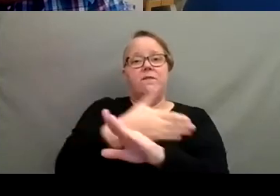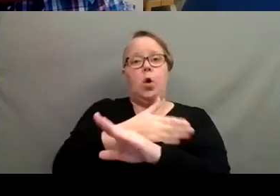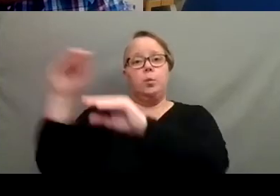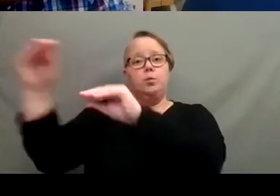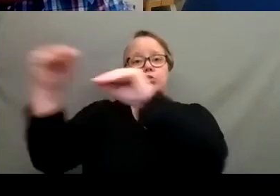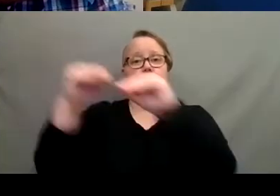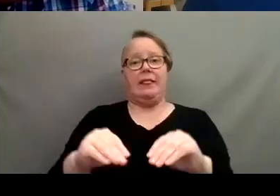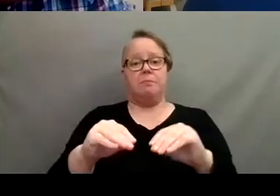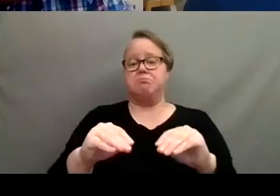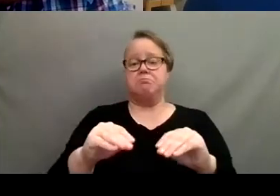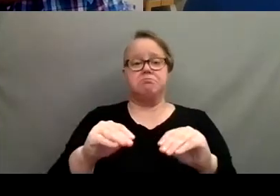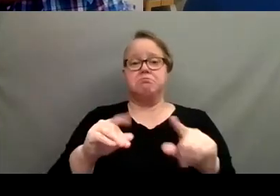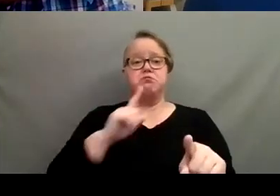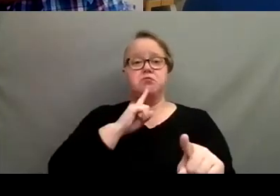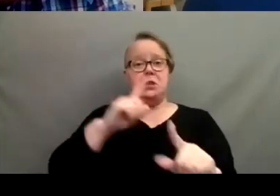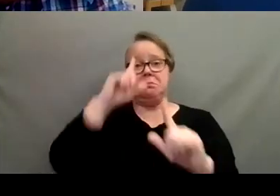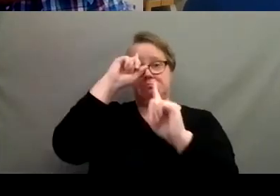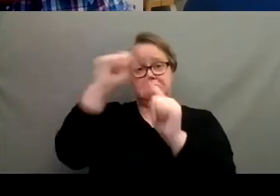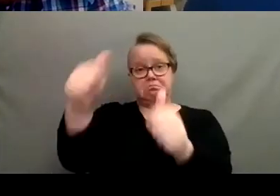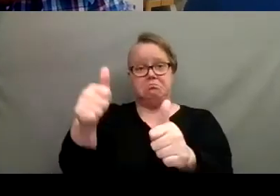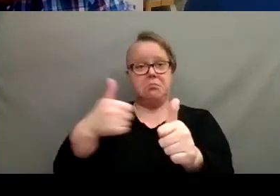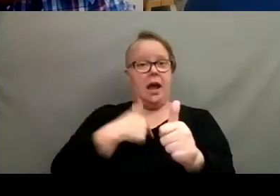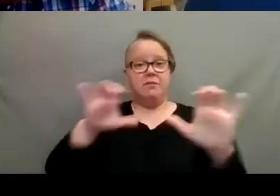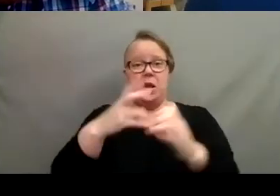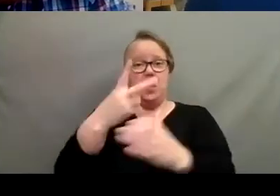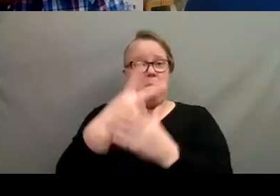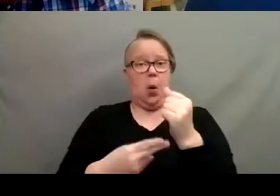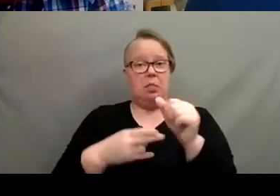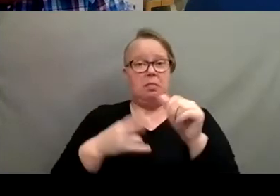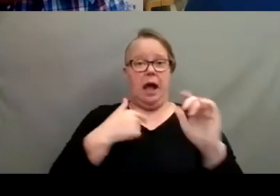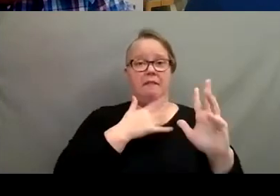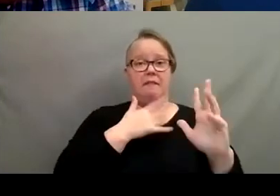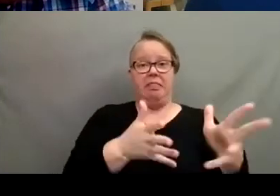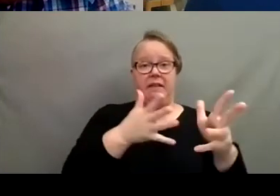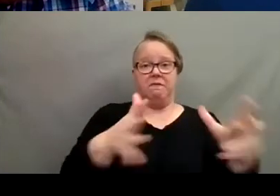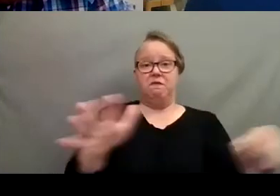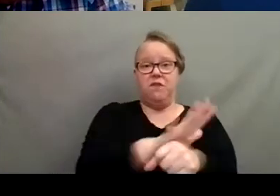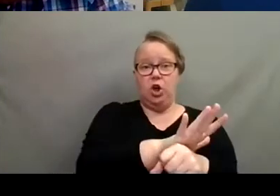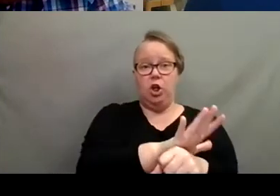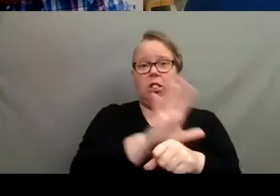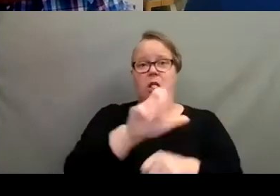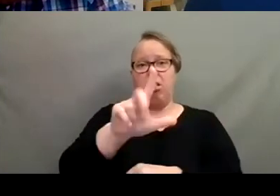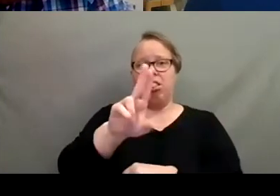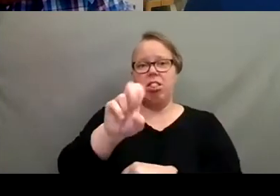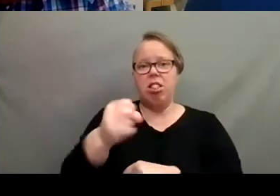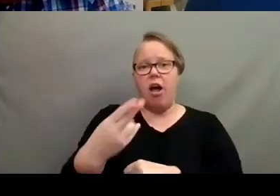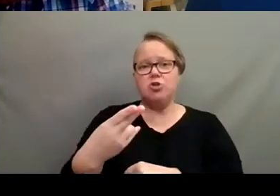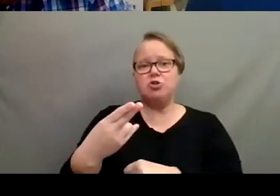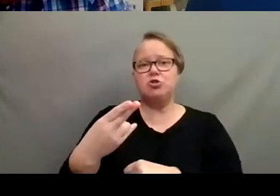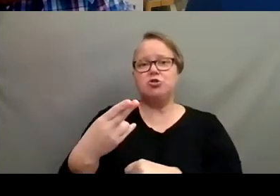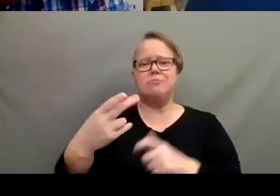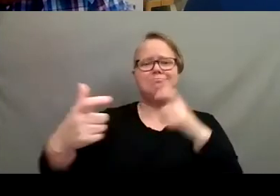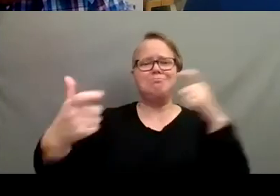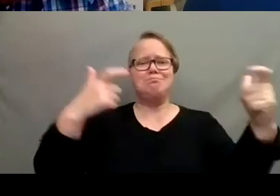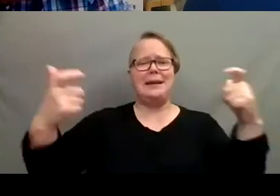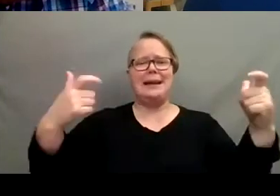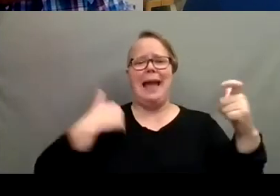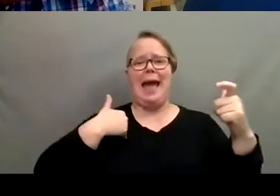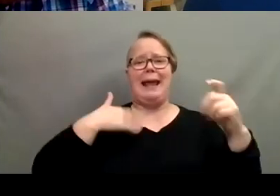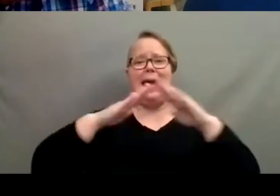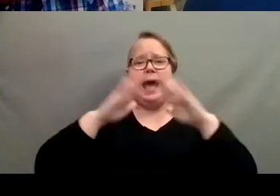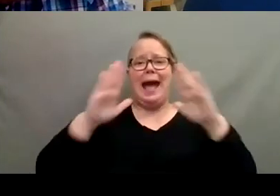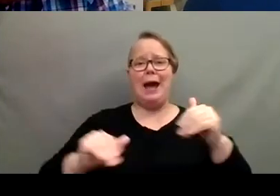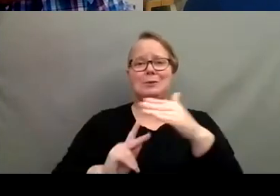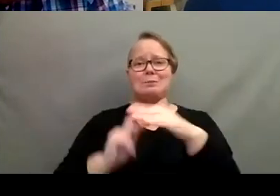Totally up to you. I've done it either way where I've left it full and lush and, and big and had it as a houseplant,